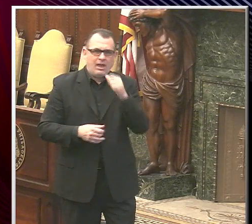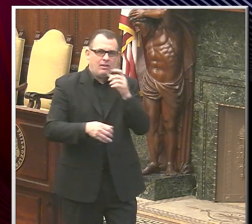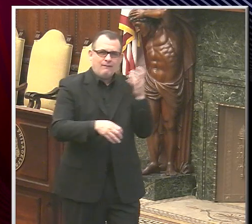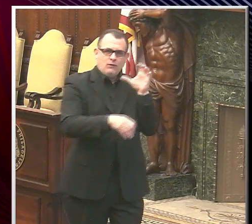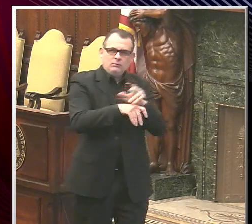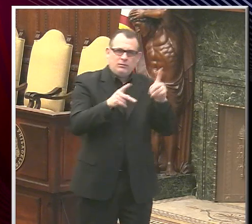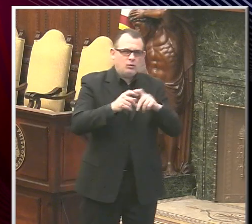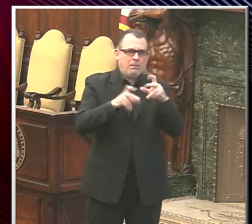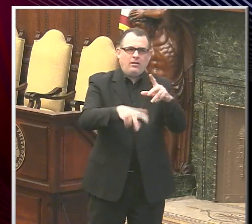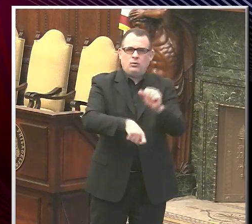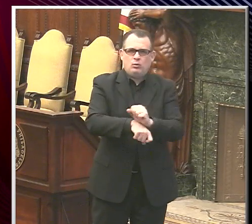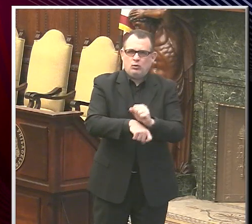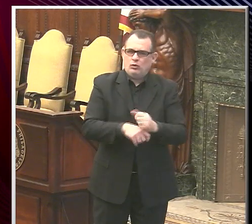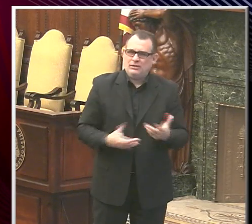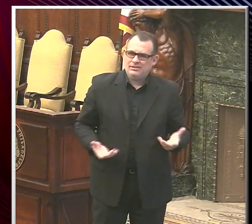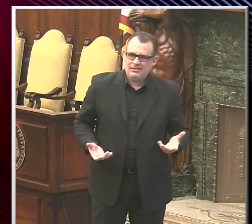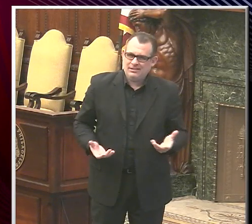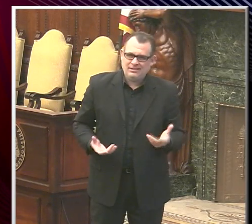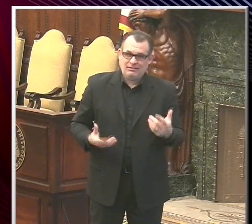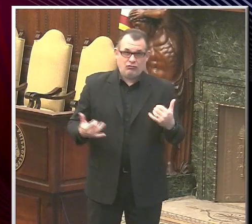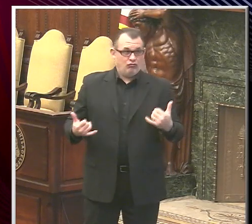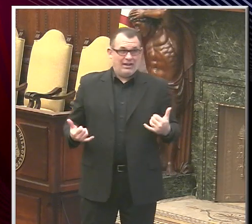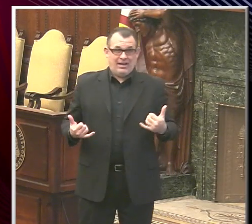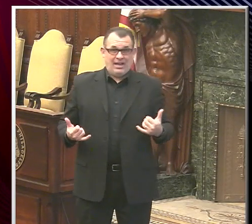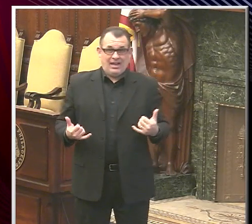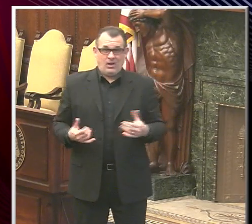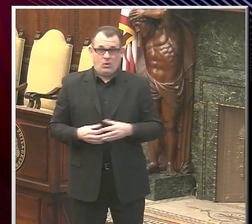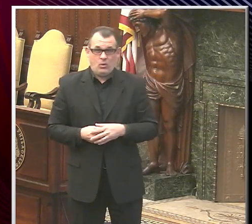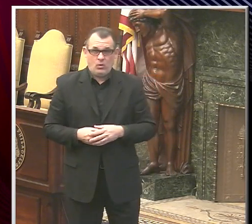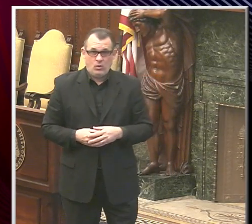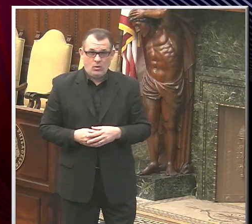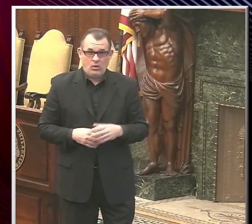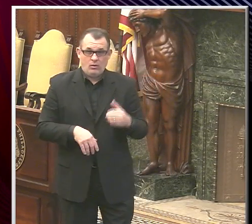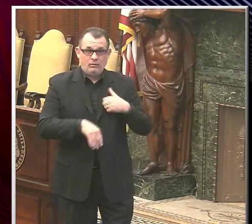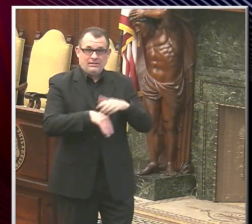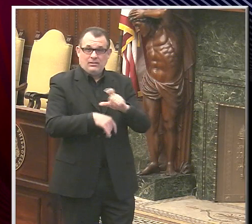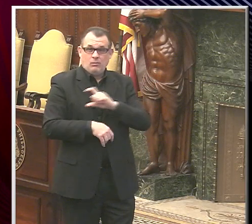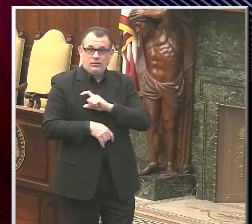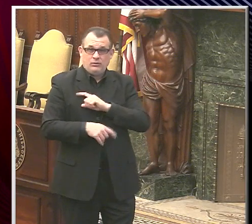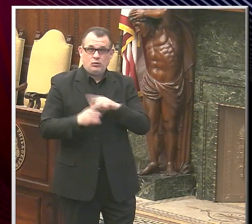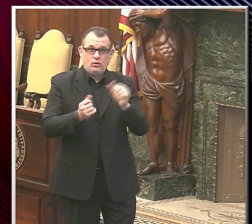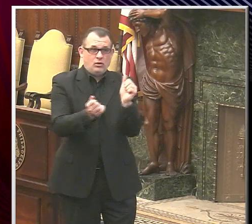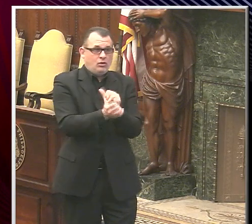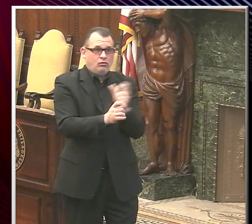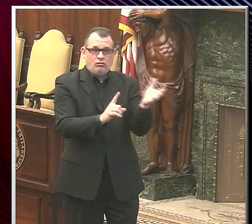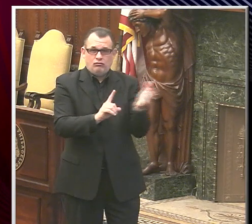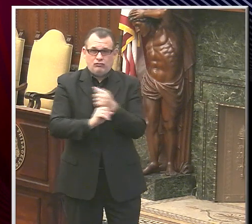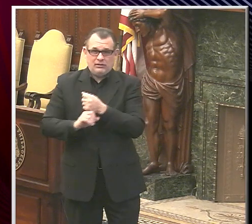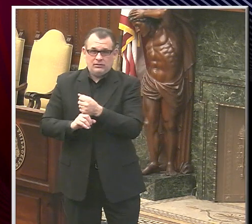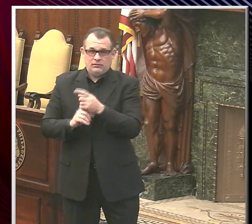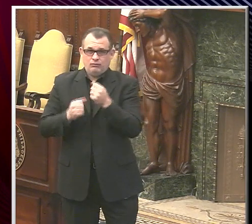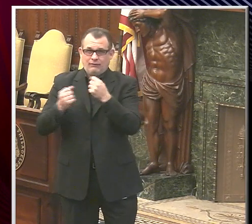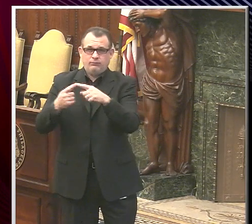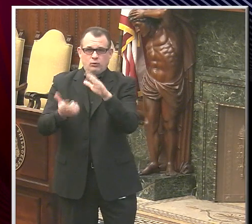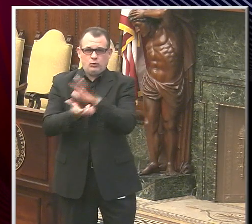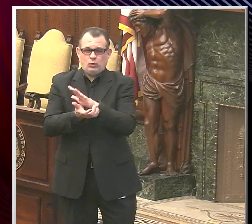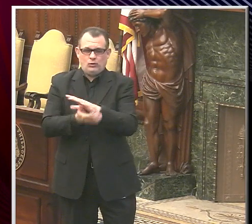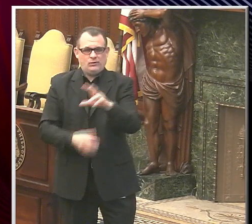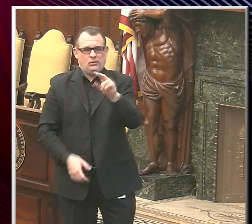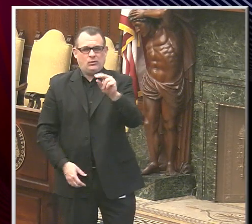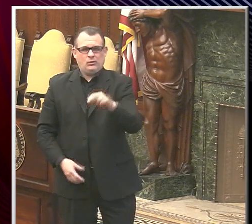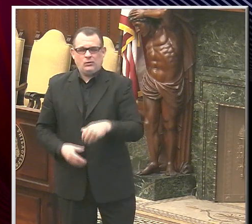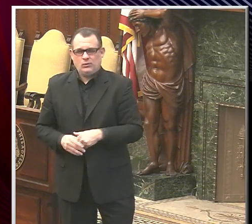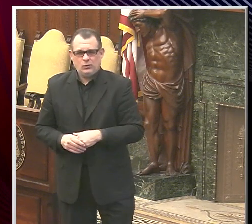I mean, especially in this environment, what we're going to do, we're going to send the police out to pick them up and take them to the classroom. So, I mean, but it's safe. The